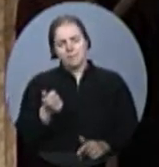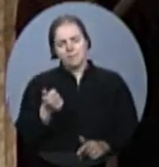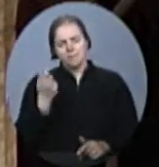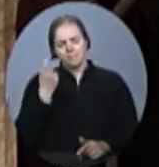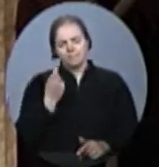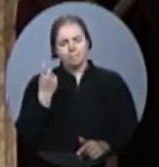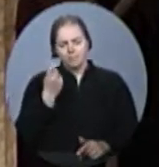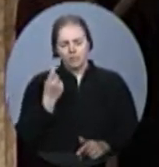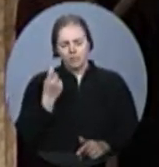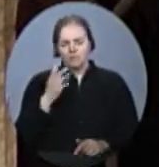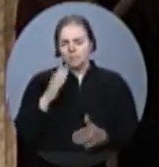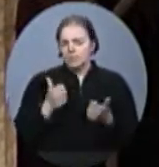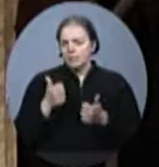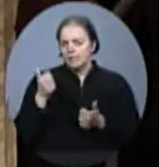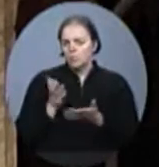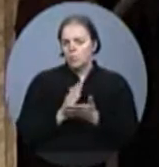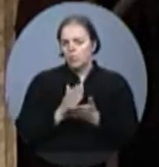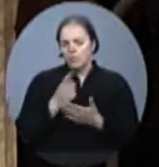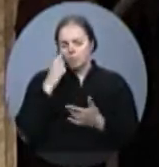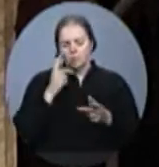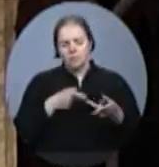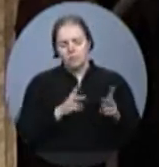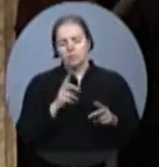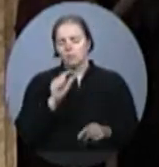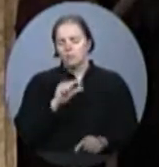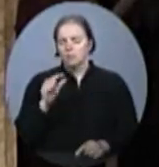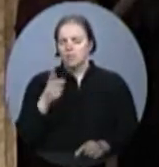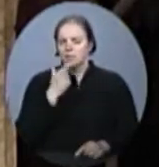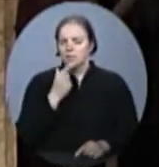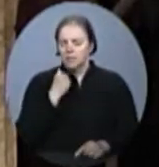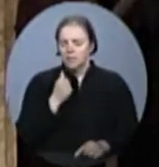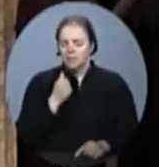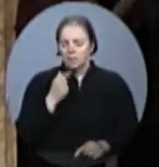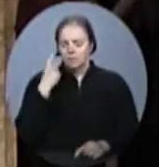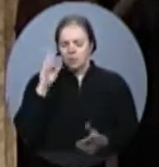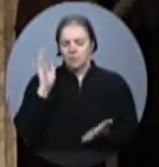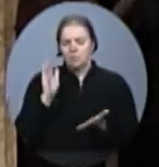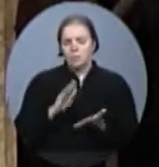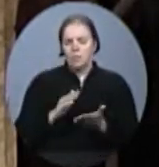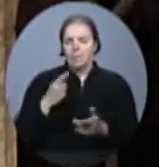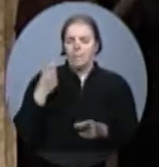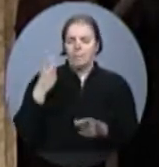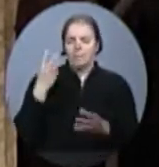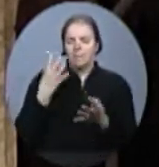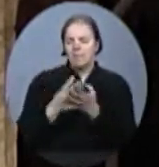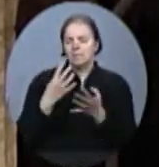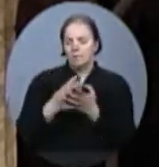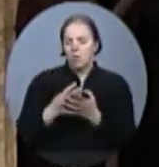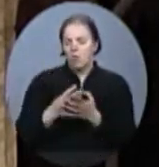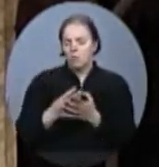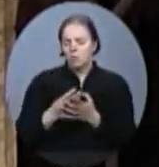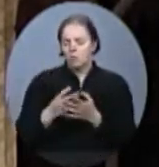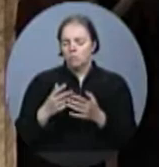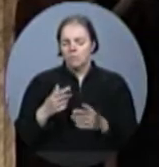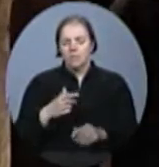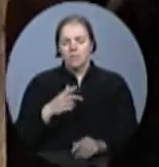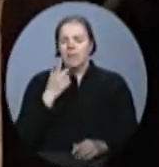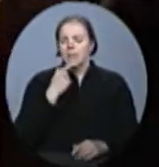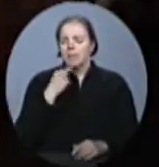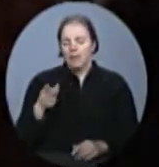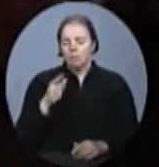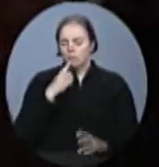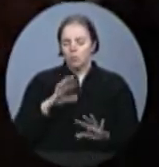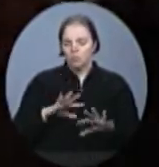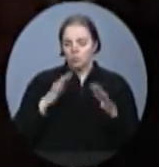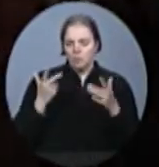It's no surprise the Liberals are not being straight with Canadians. When they thought nobody was watching, the Liberals tried to gut our truth in sentencing legislation